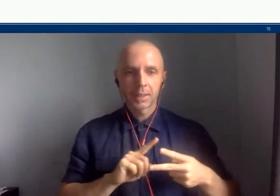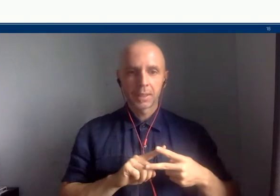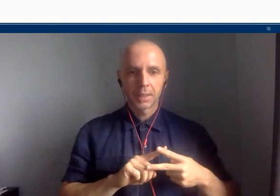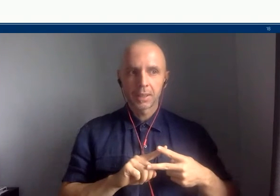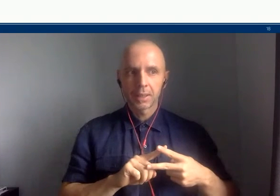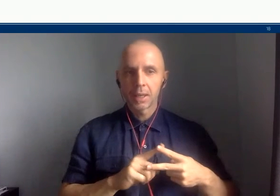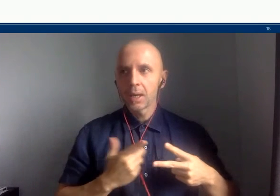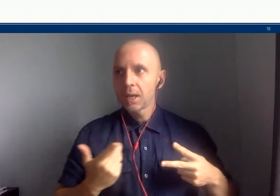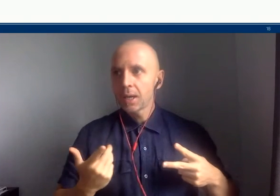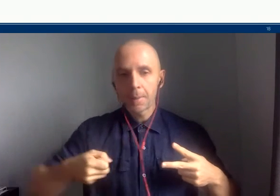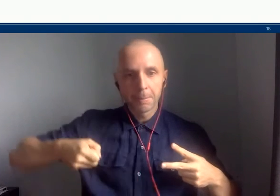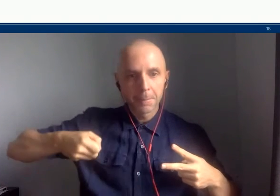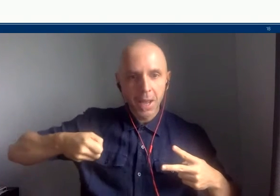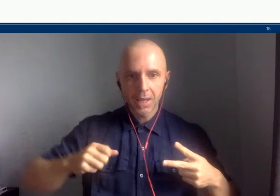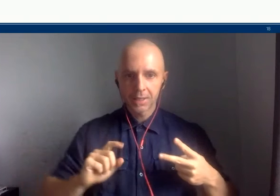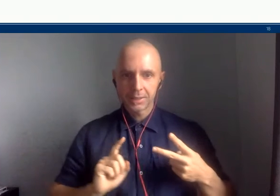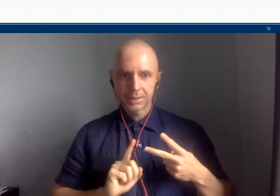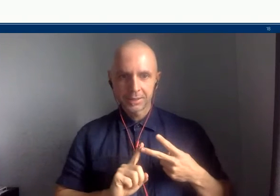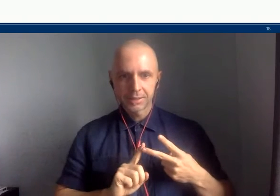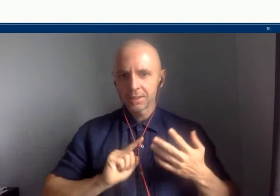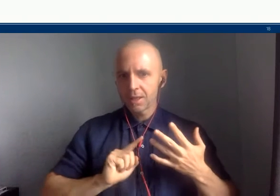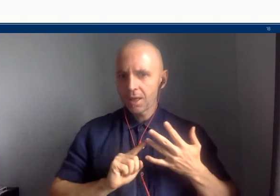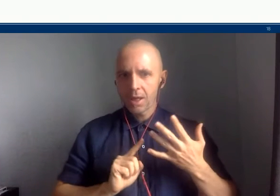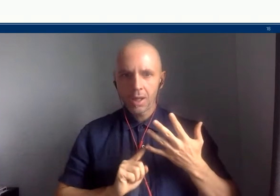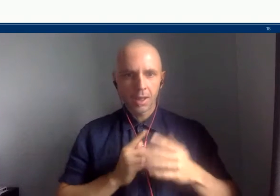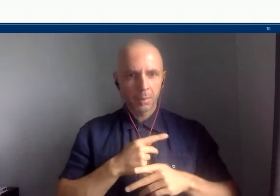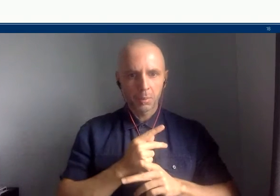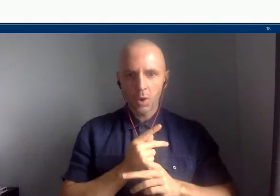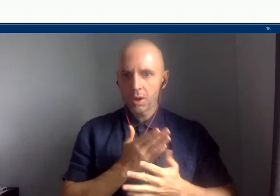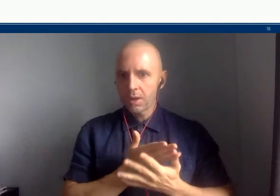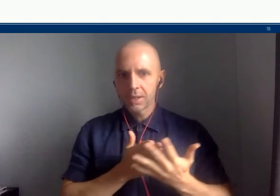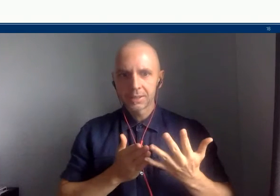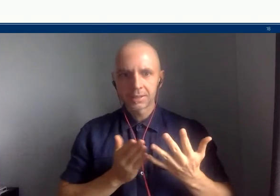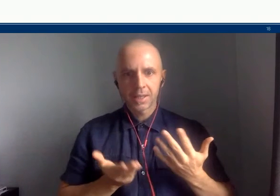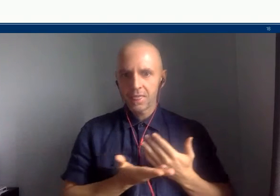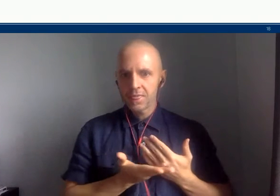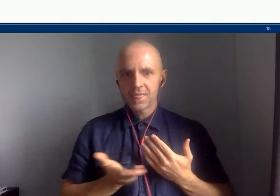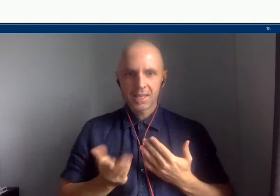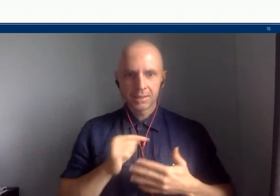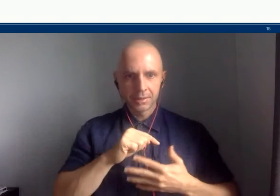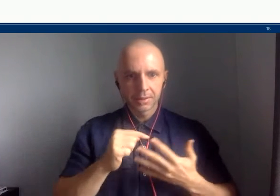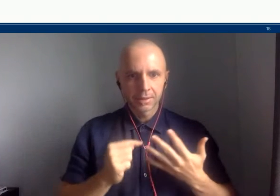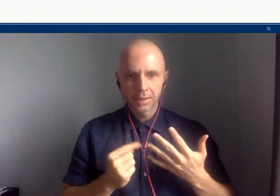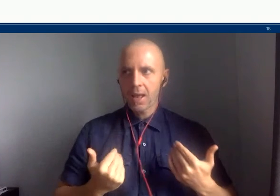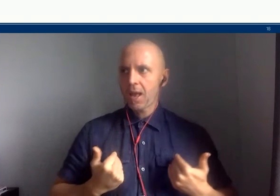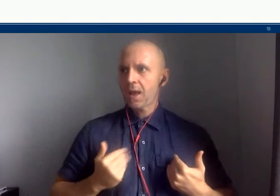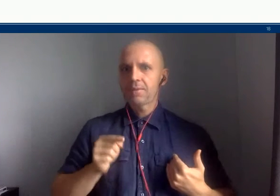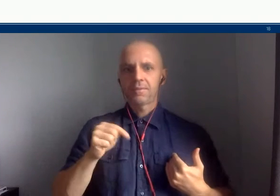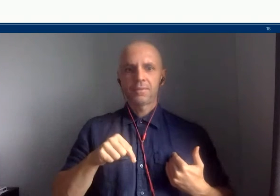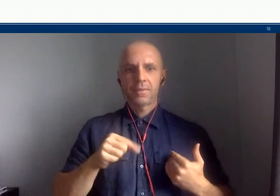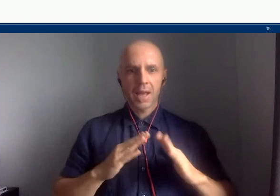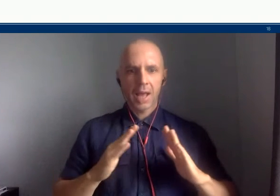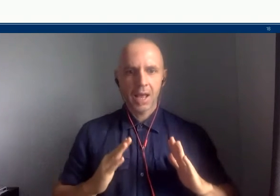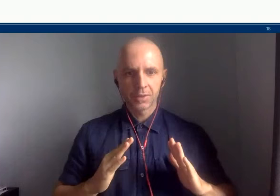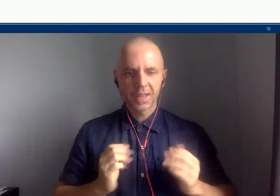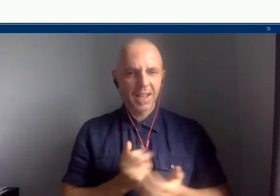lines made out of petroleum products. And future historians will be able to see how petrochemicals